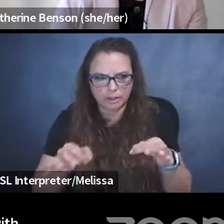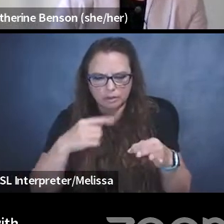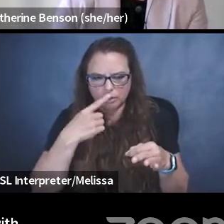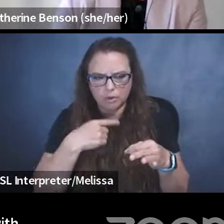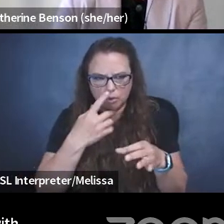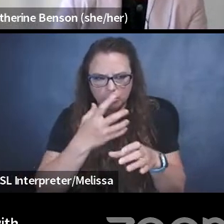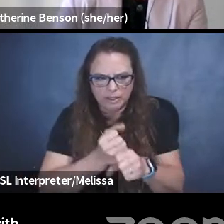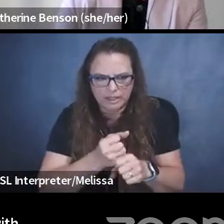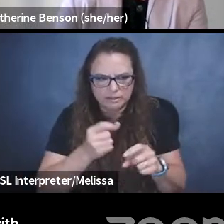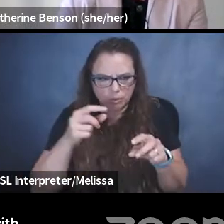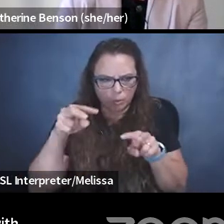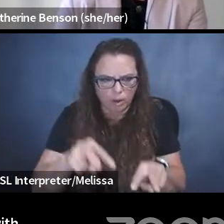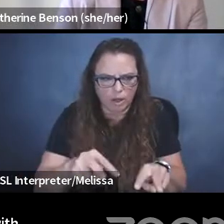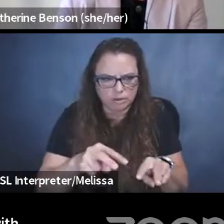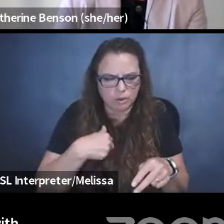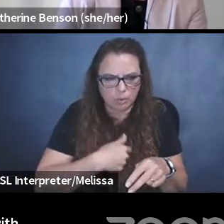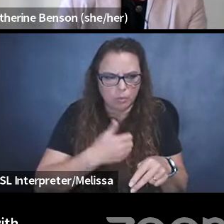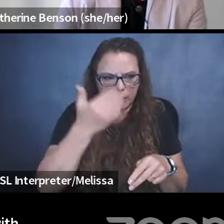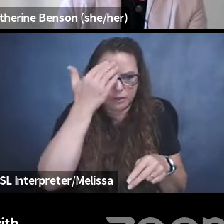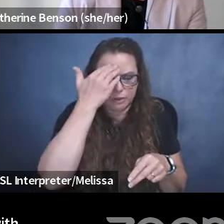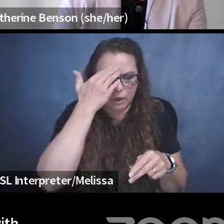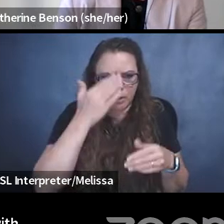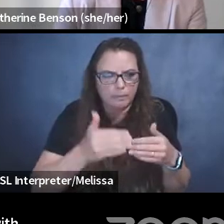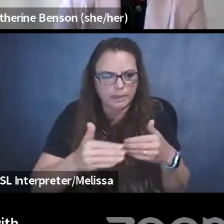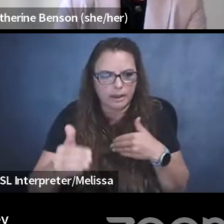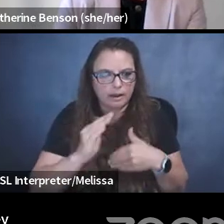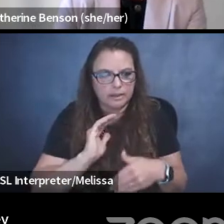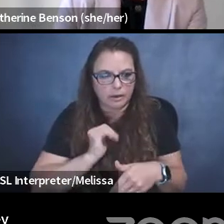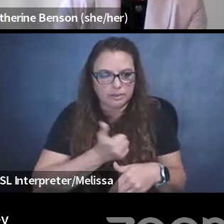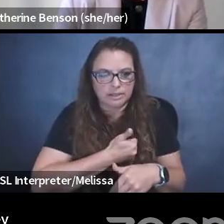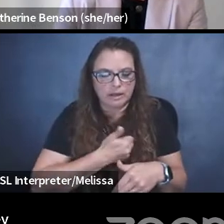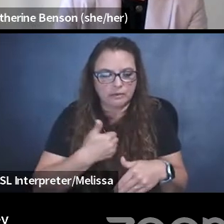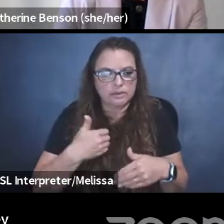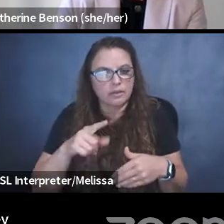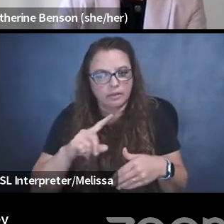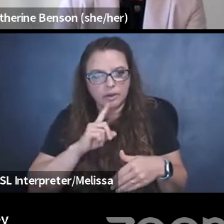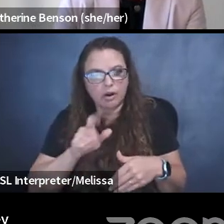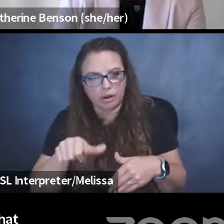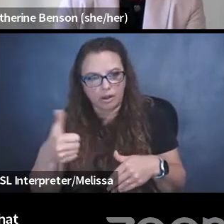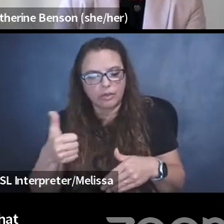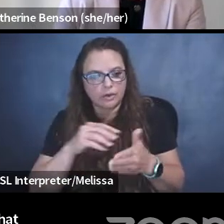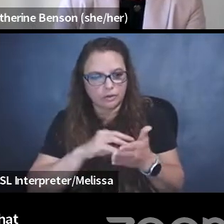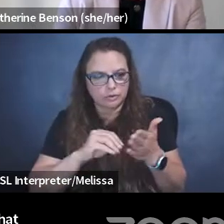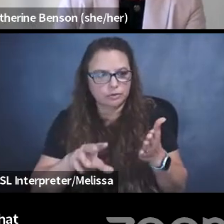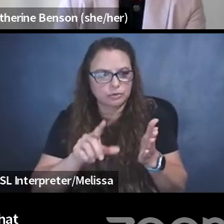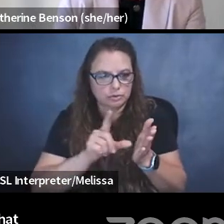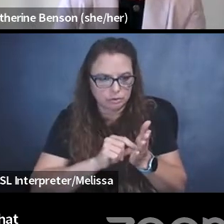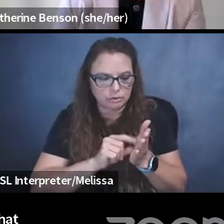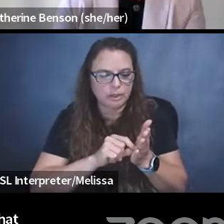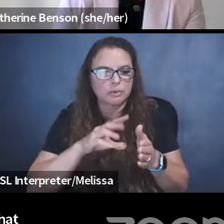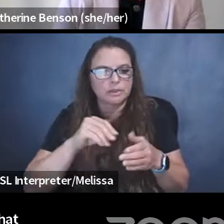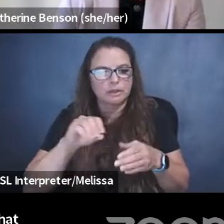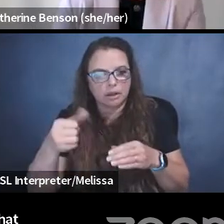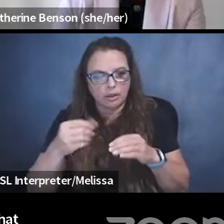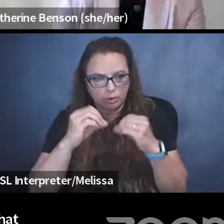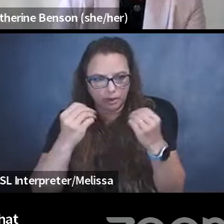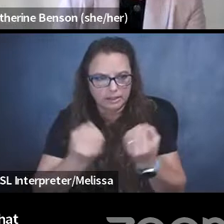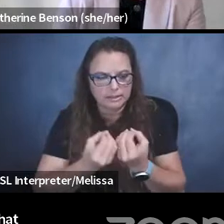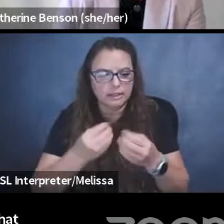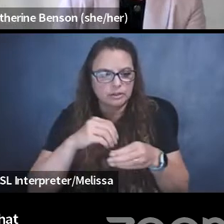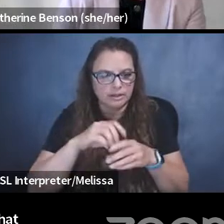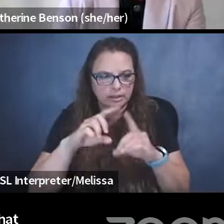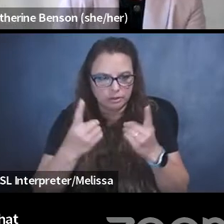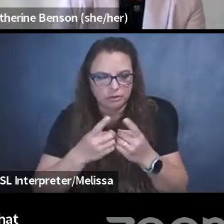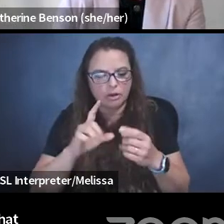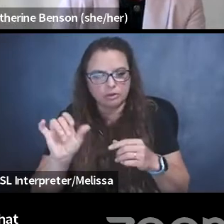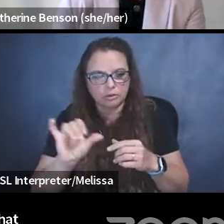watched. We know that, you know, beyond ourselves, there are other student newspapers, media organizations in the district. There are also activism